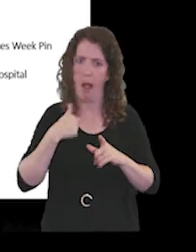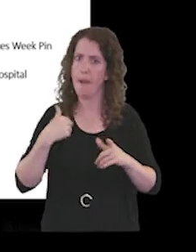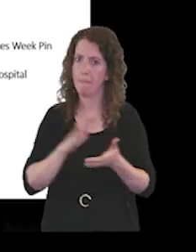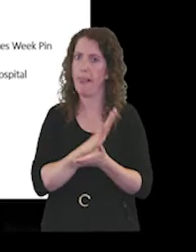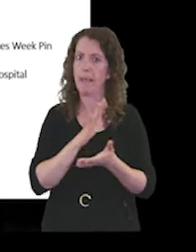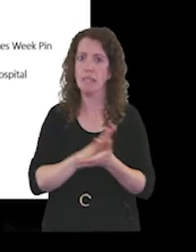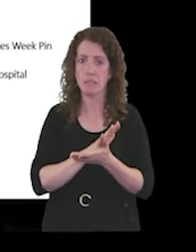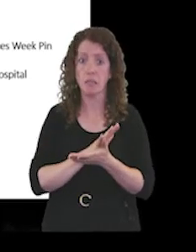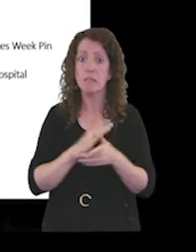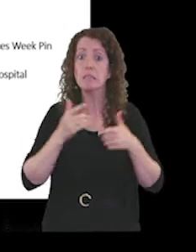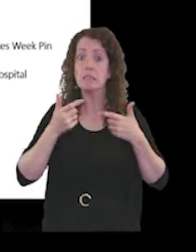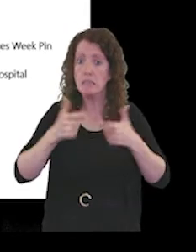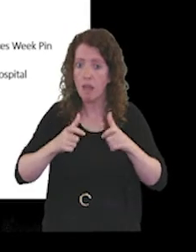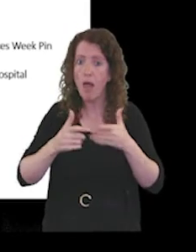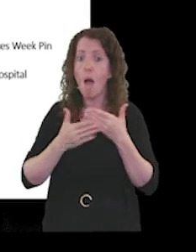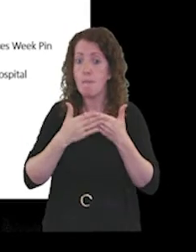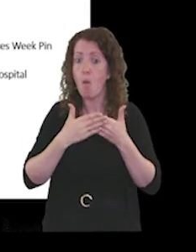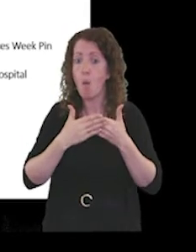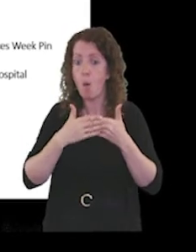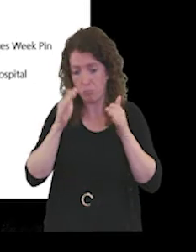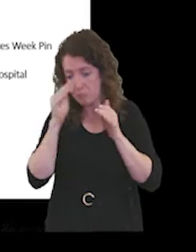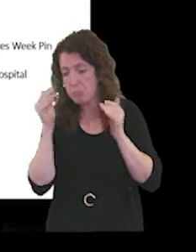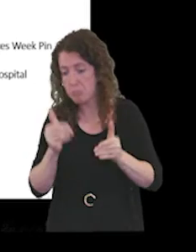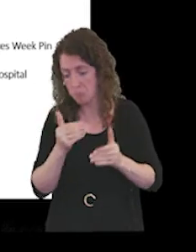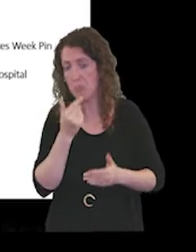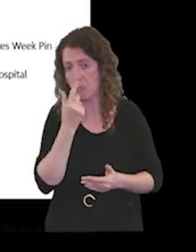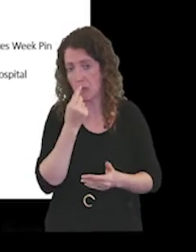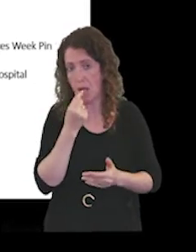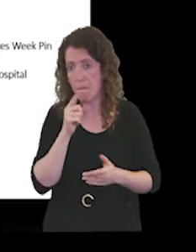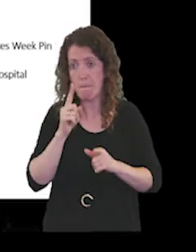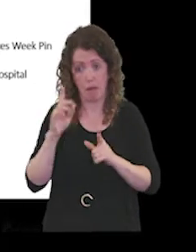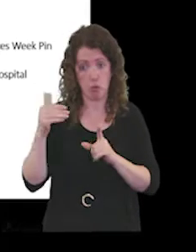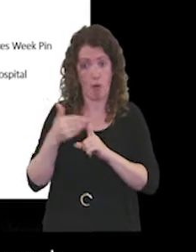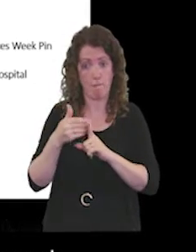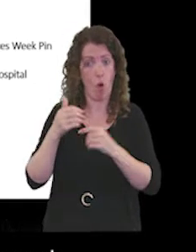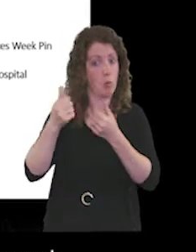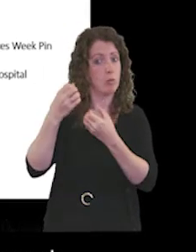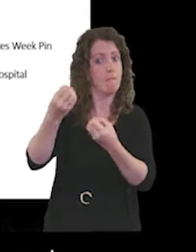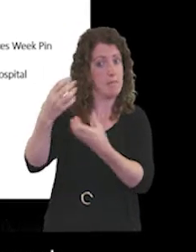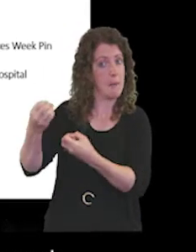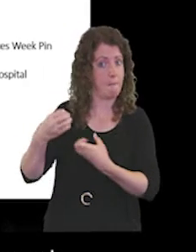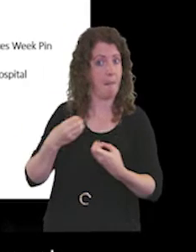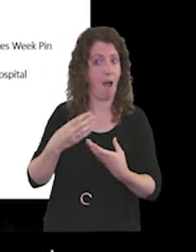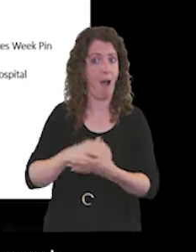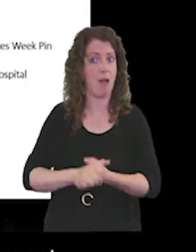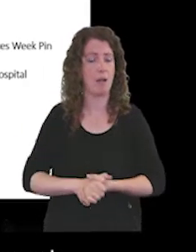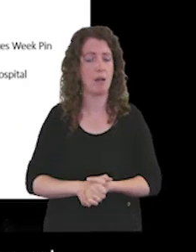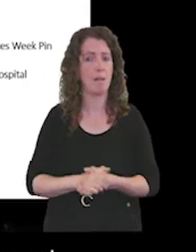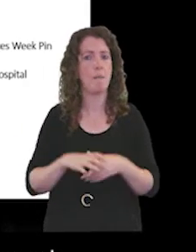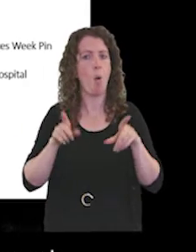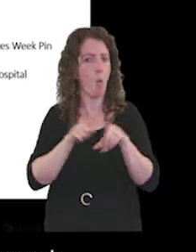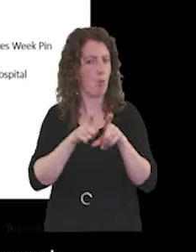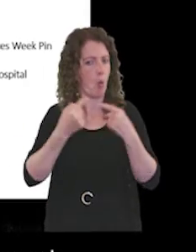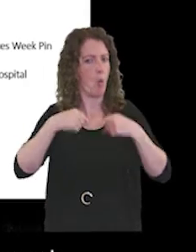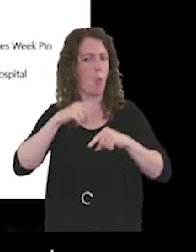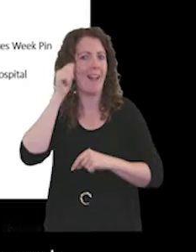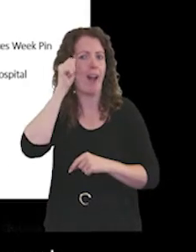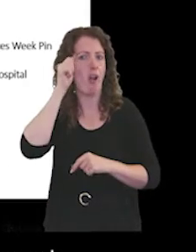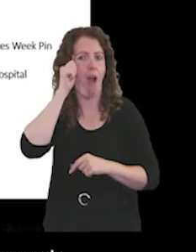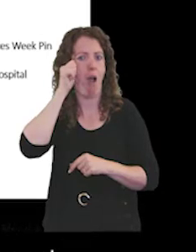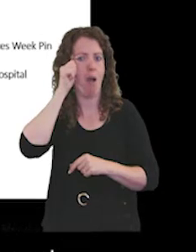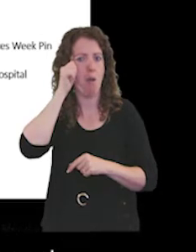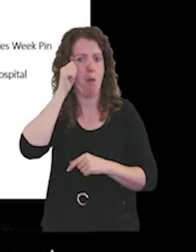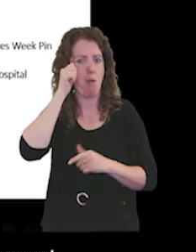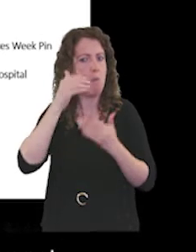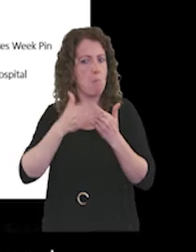to do. And we're getting we're getting good feedback on the progress, but we're also know that the